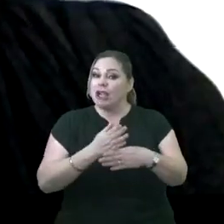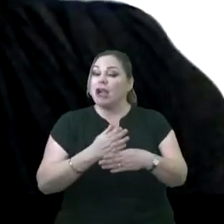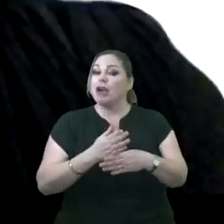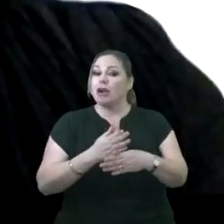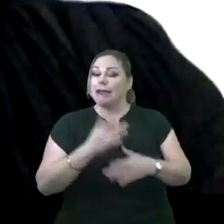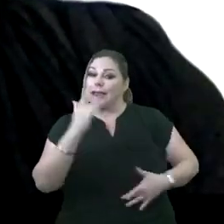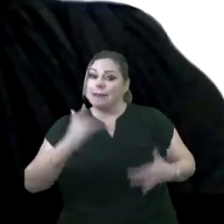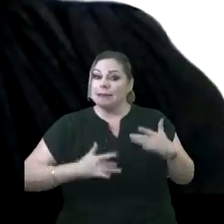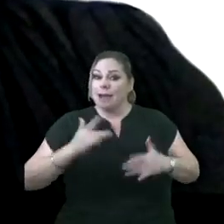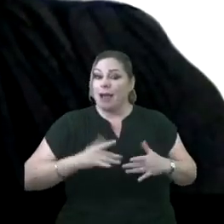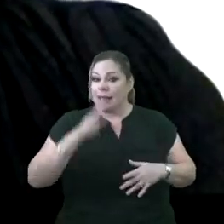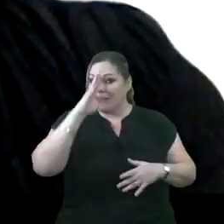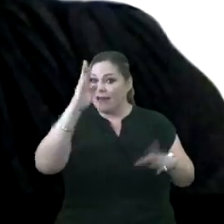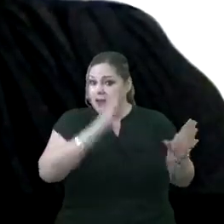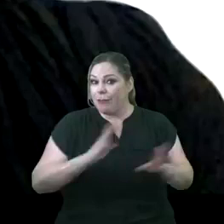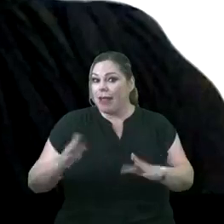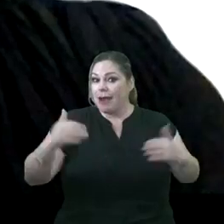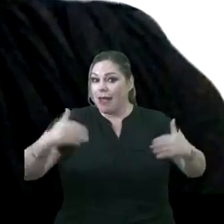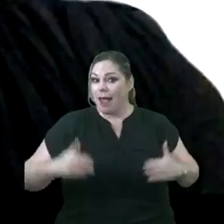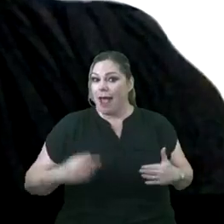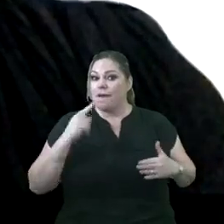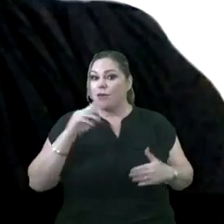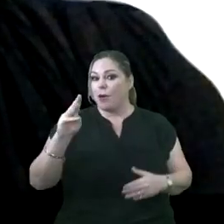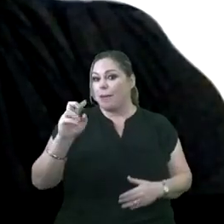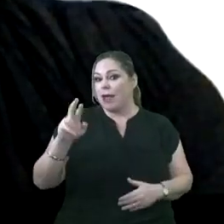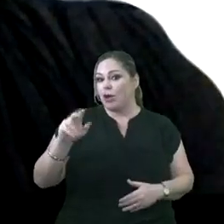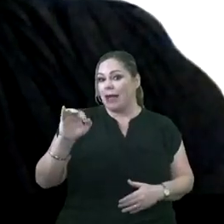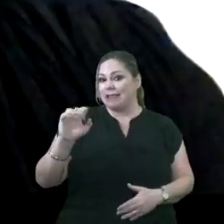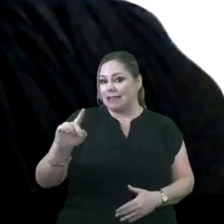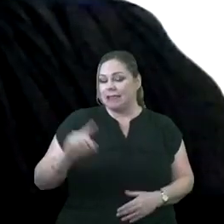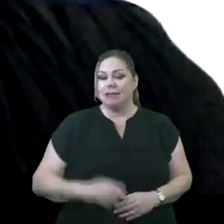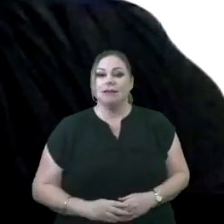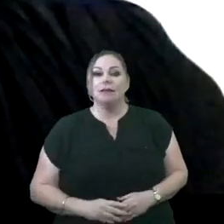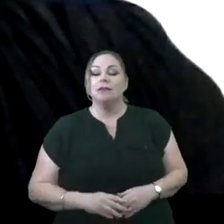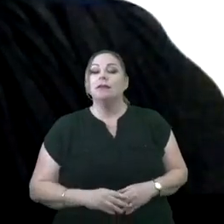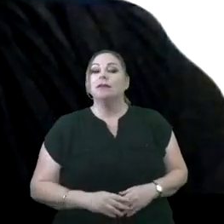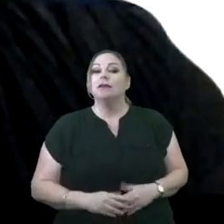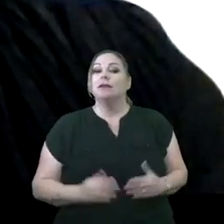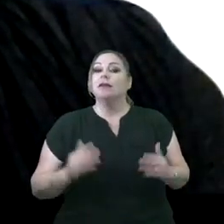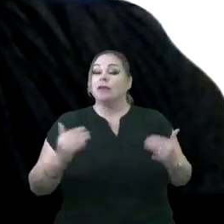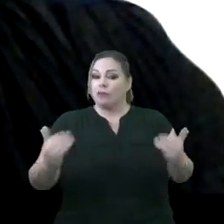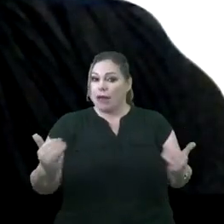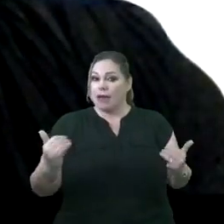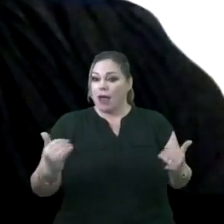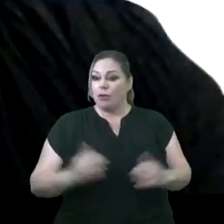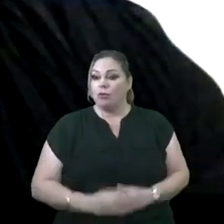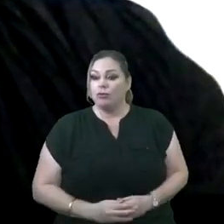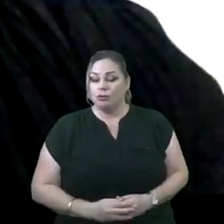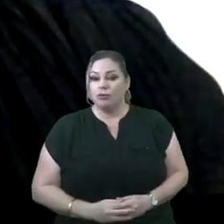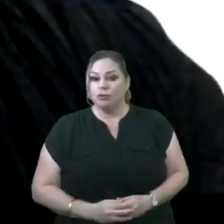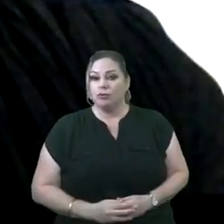of the exciting and innovative plans that we have for Maynor ISD. And so at this time,